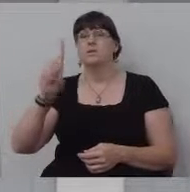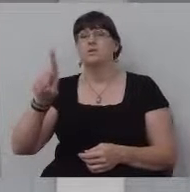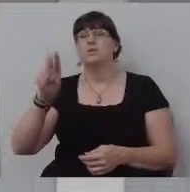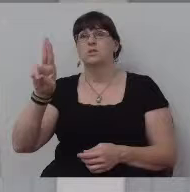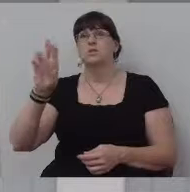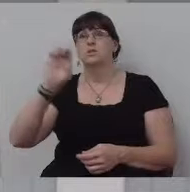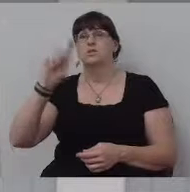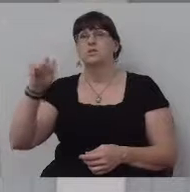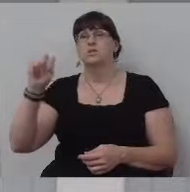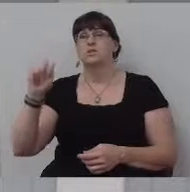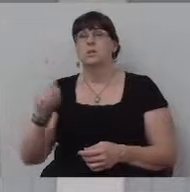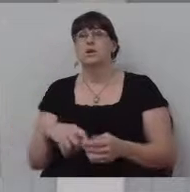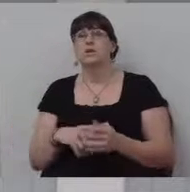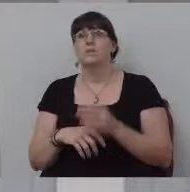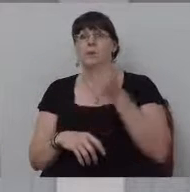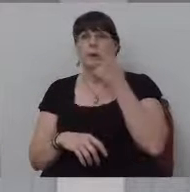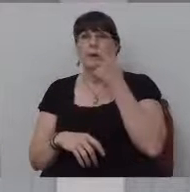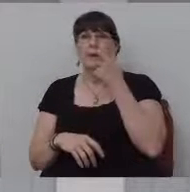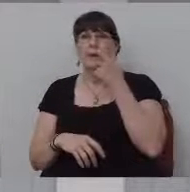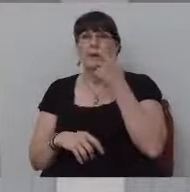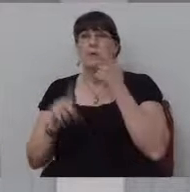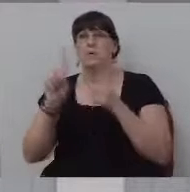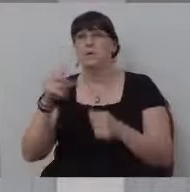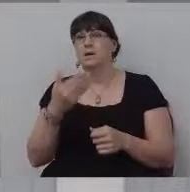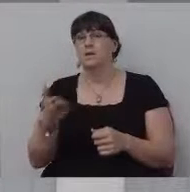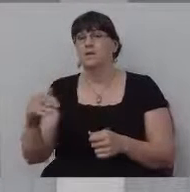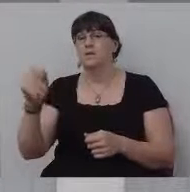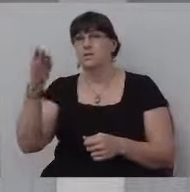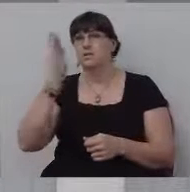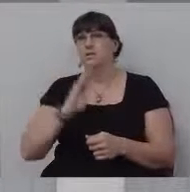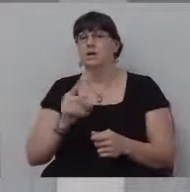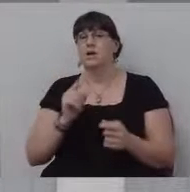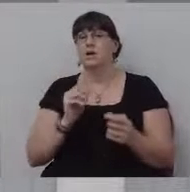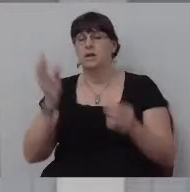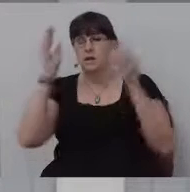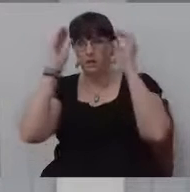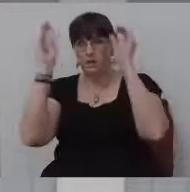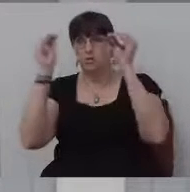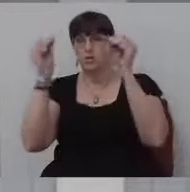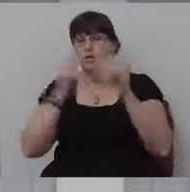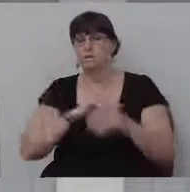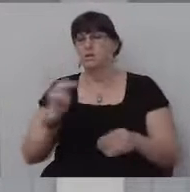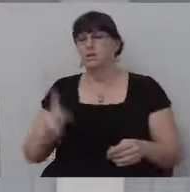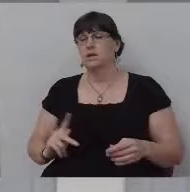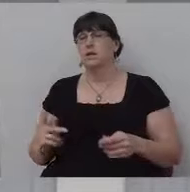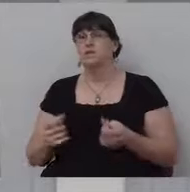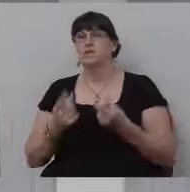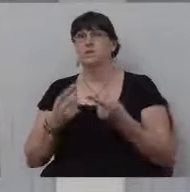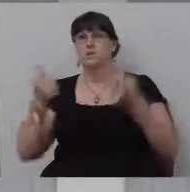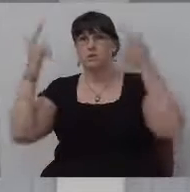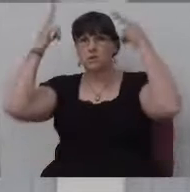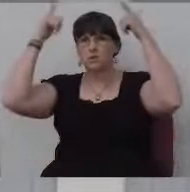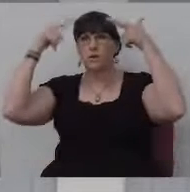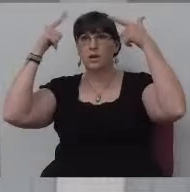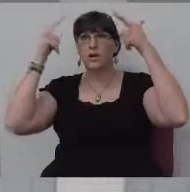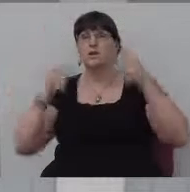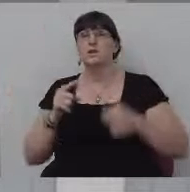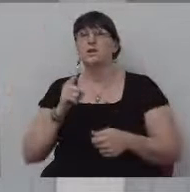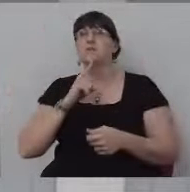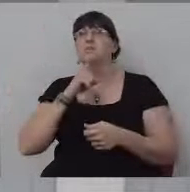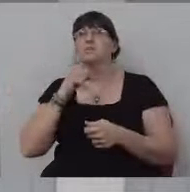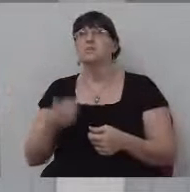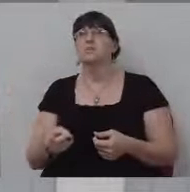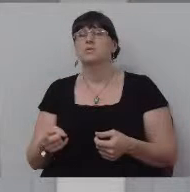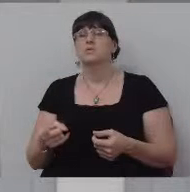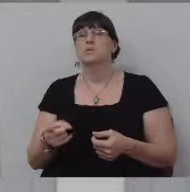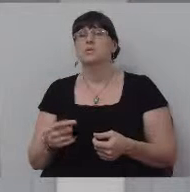interesting thing. One of the things that God instructed the kings of Israel to do, one of the first things that they were supposed to do when they were crowned is they were supposed to write